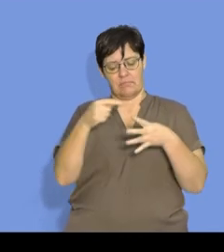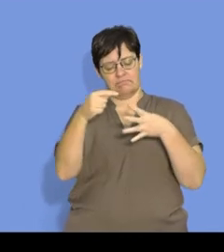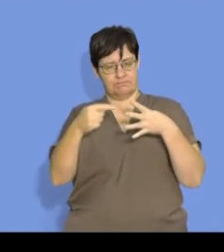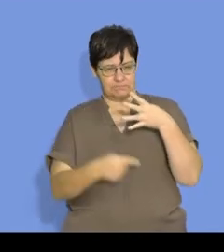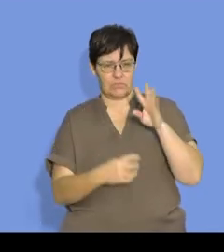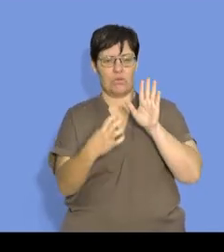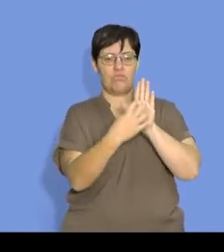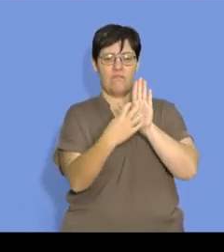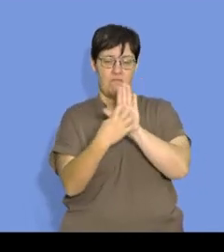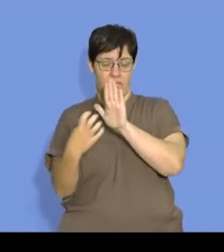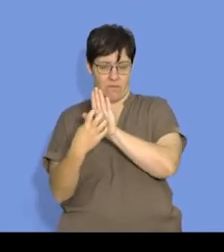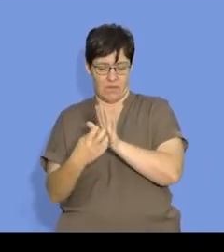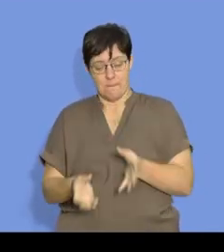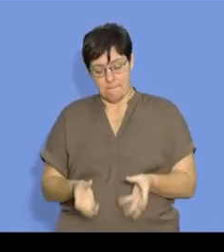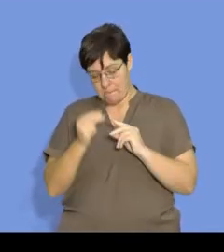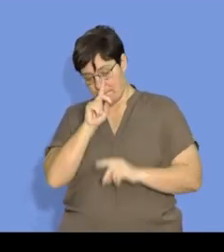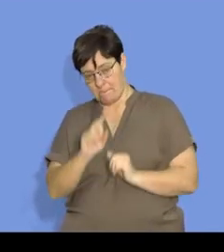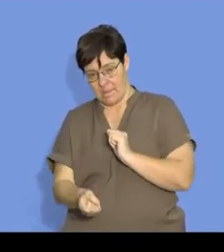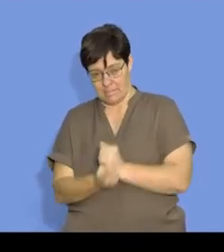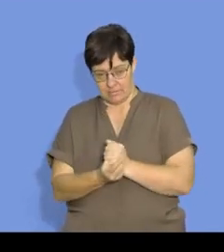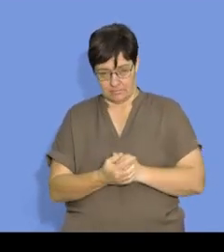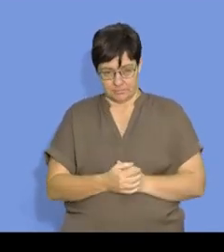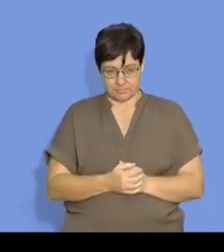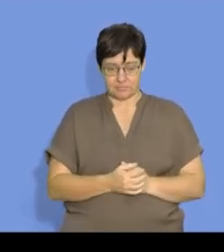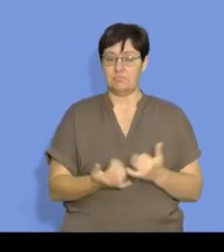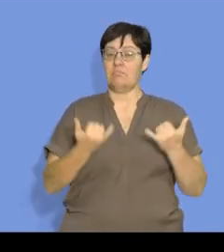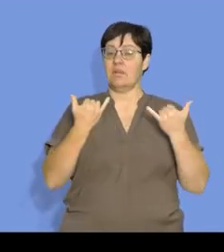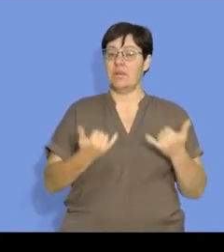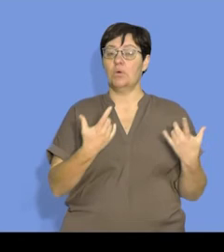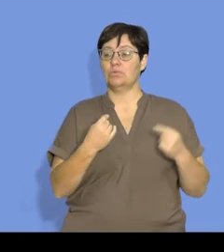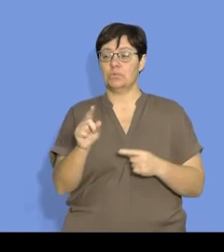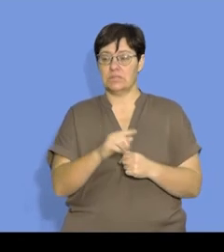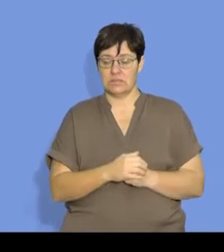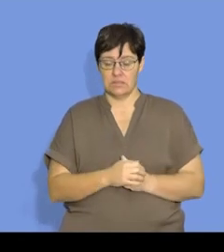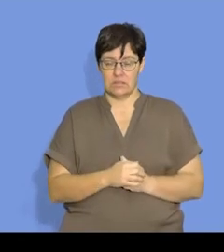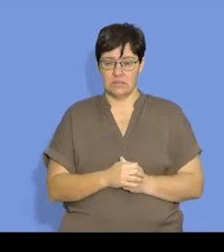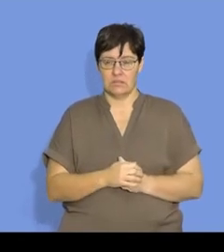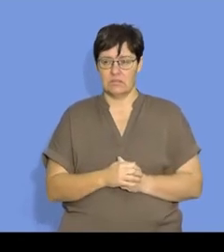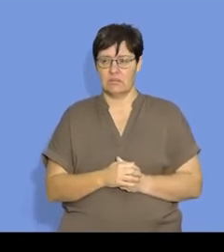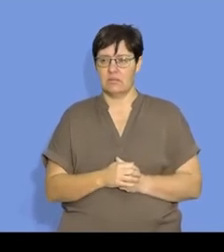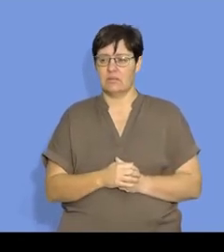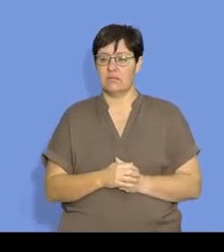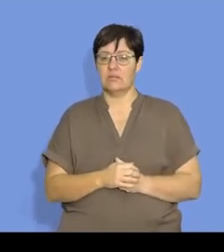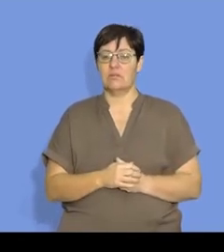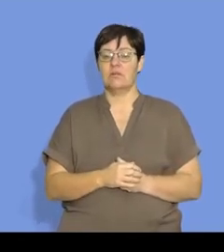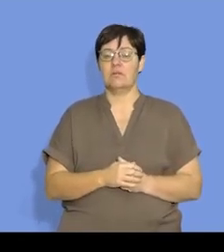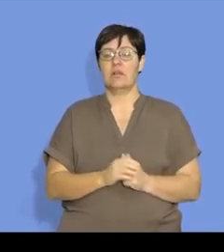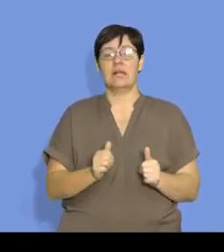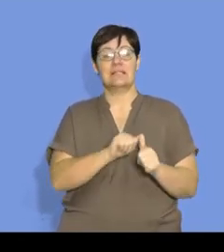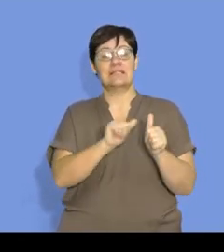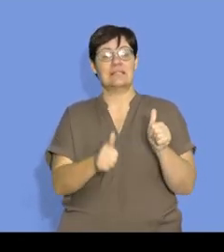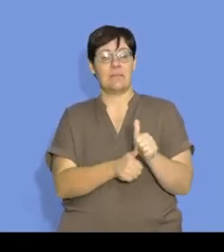graphs that we get when we do that. What we are going to do now is we are going to look at the submicro view